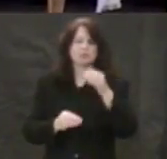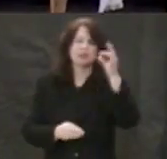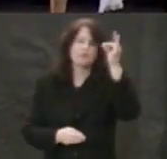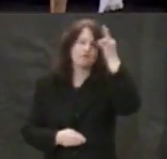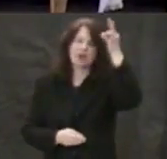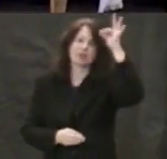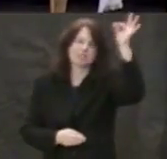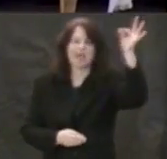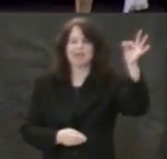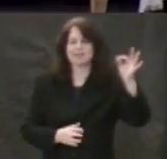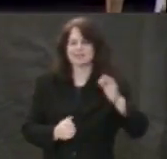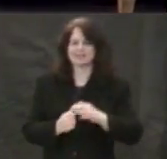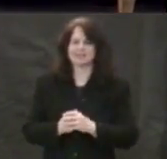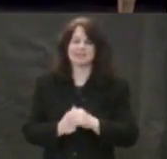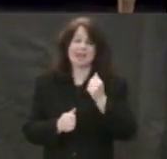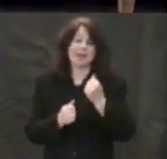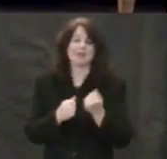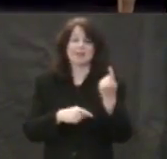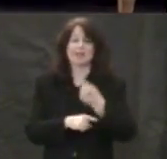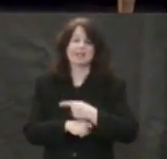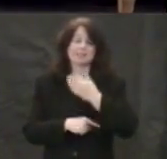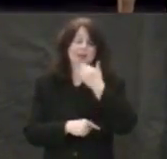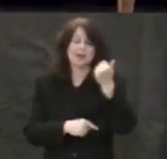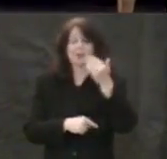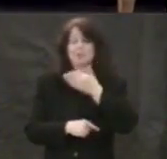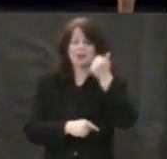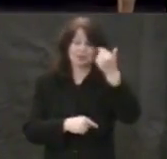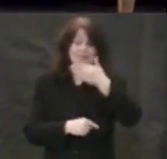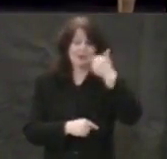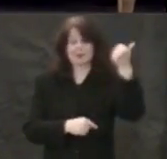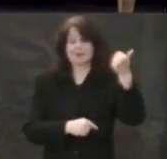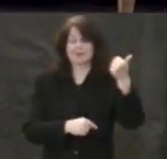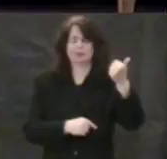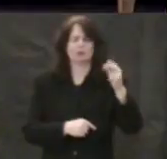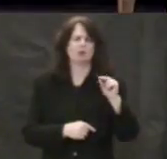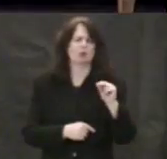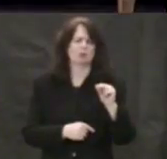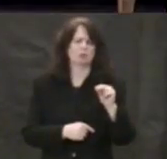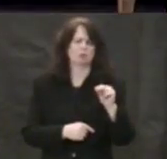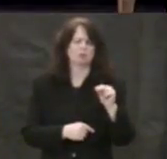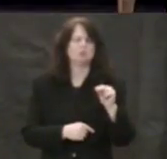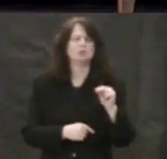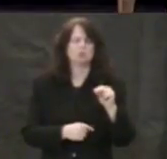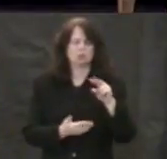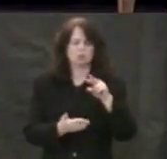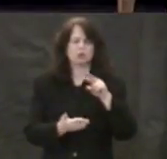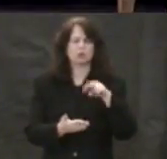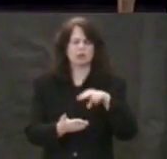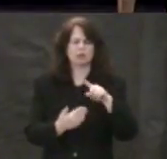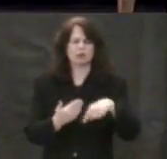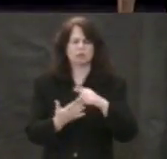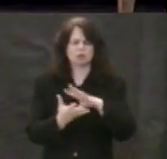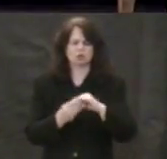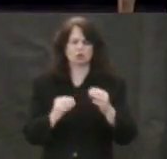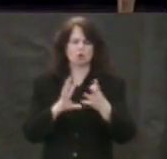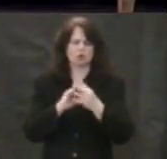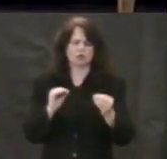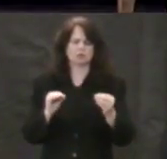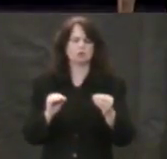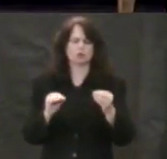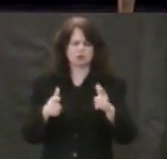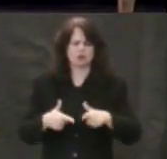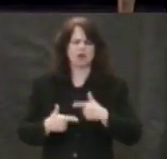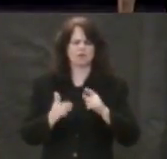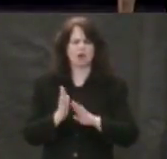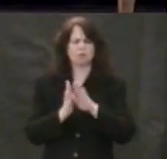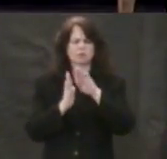where each day gets better and better than the day before. The Bible tells stories of real life where there are ups and downs,